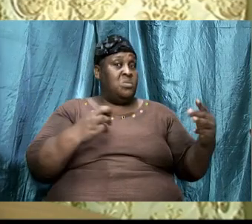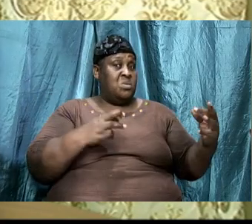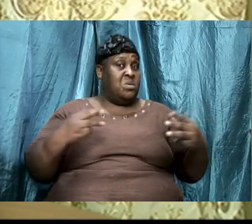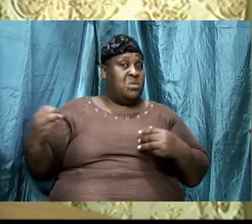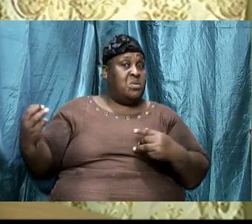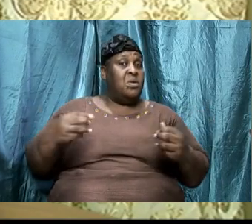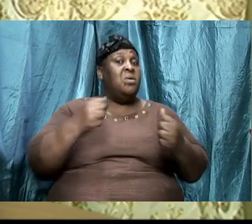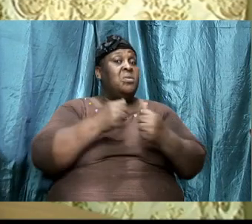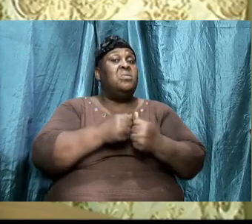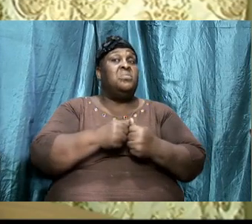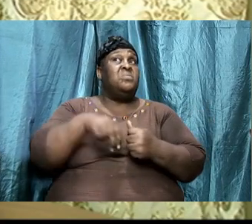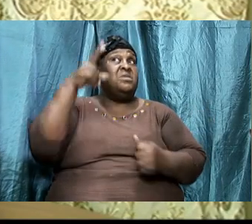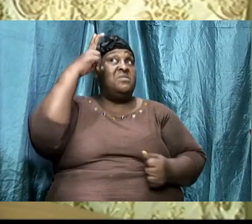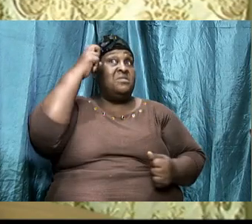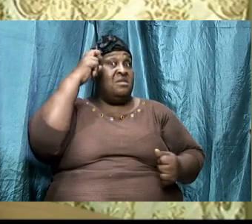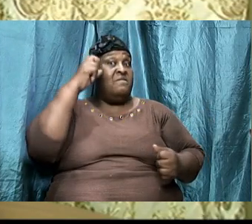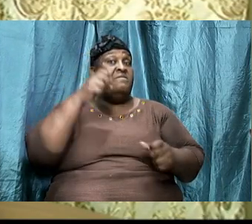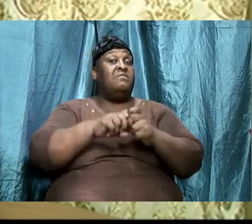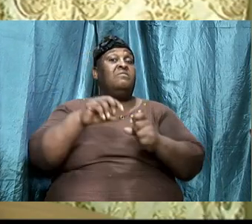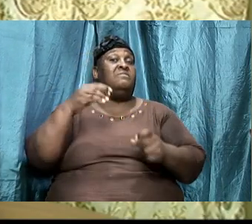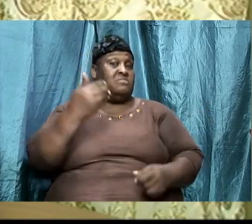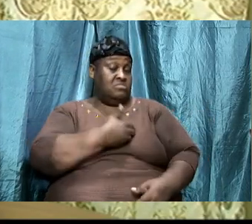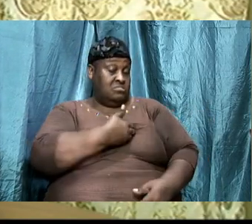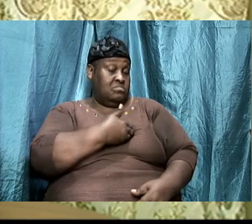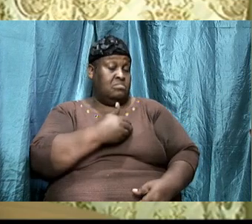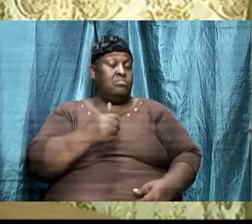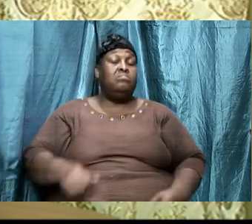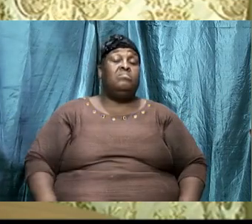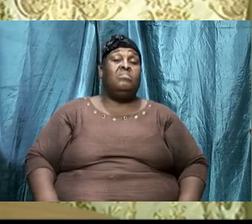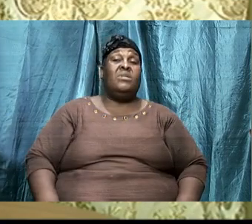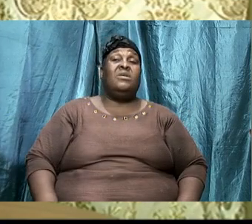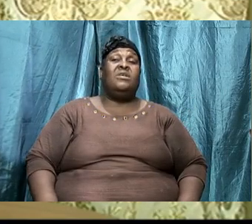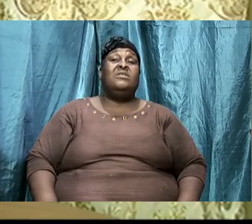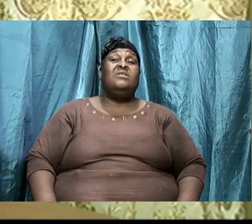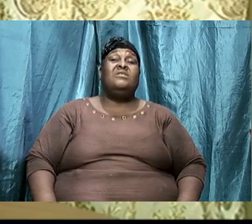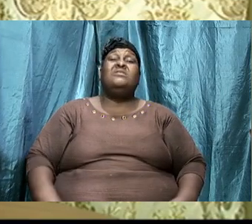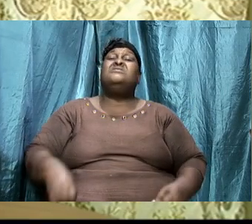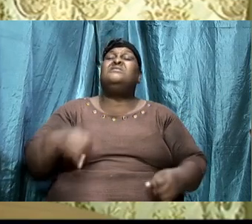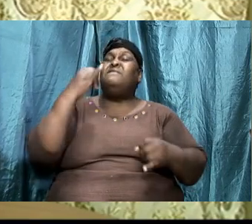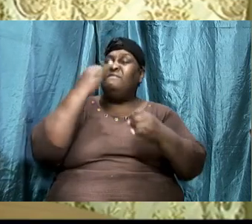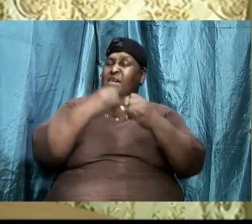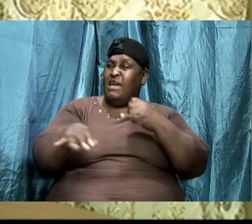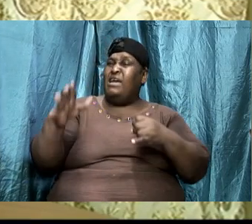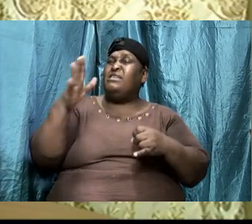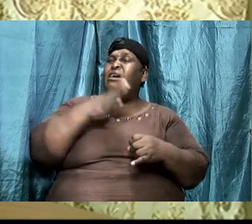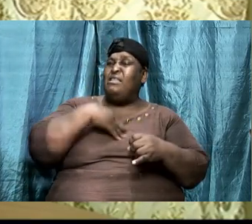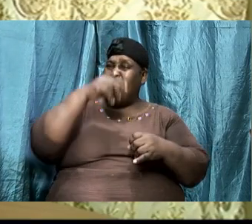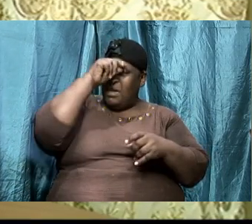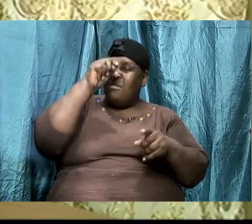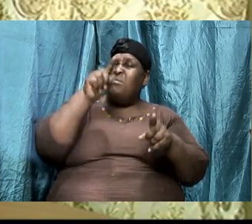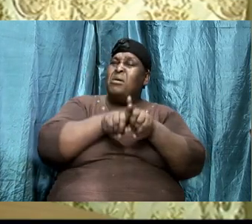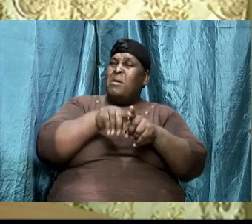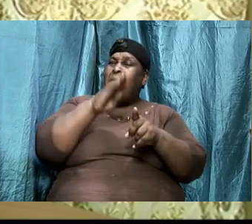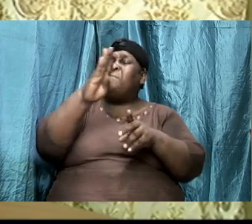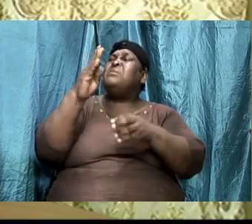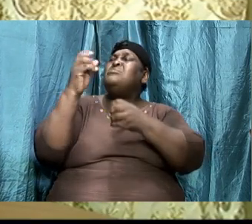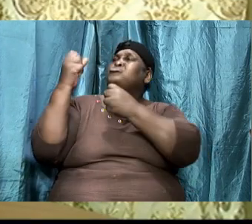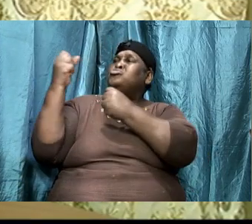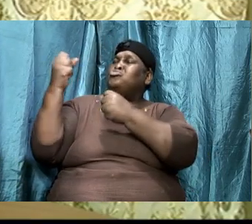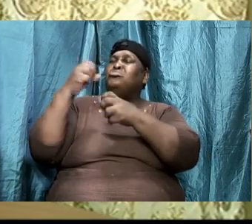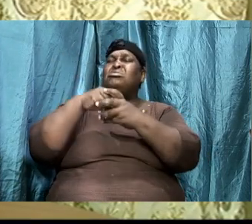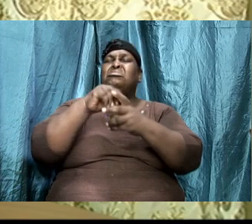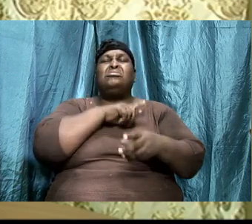with the enemies of their souls. He said, Finally, my brethren, be strong in the Lord